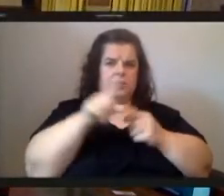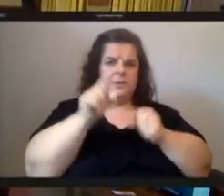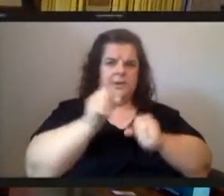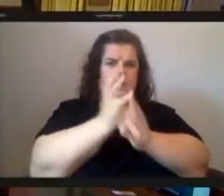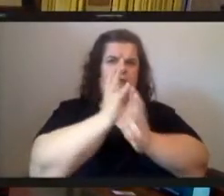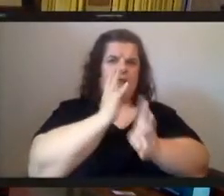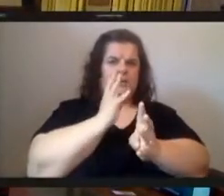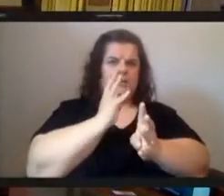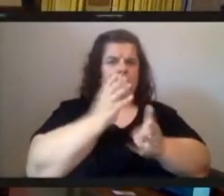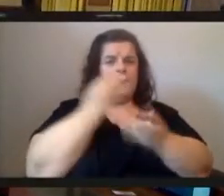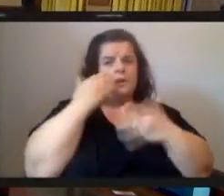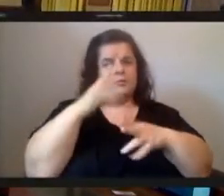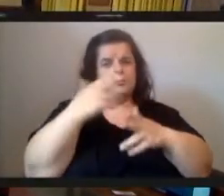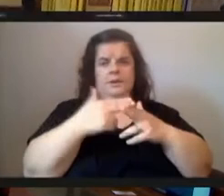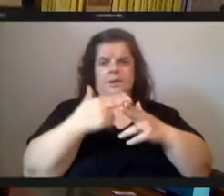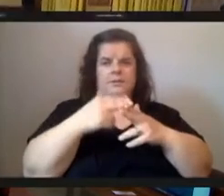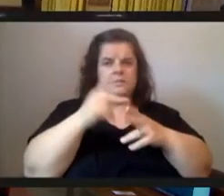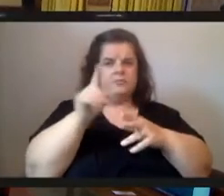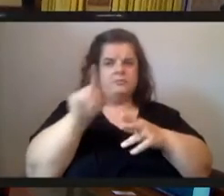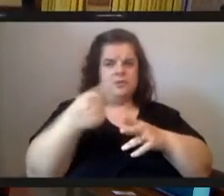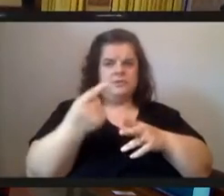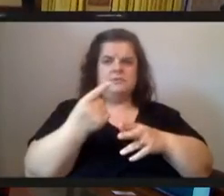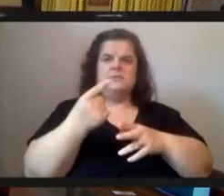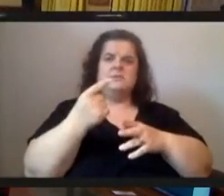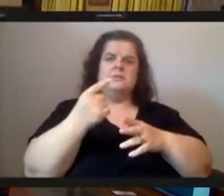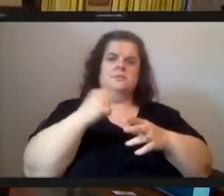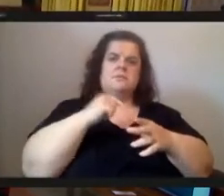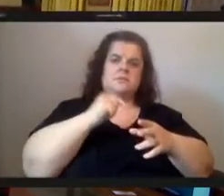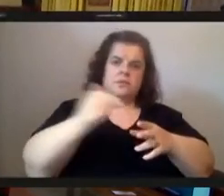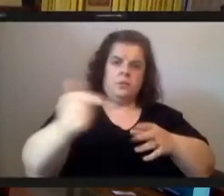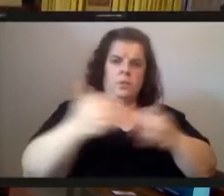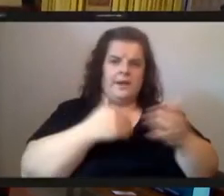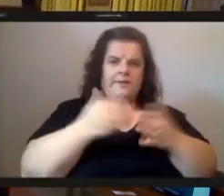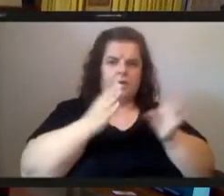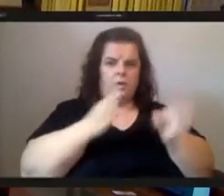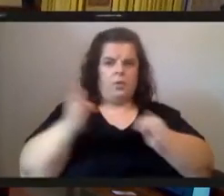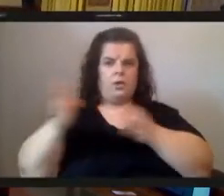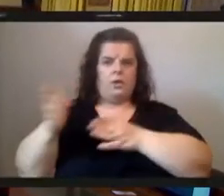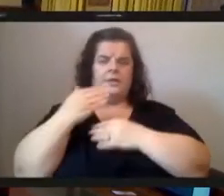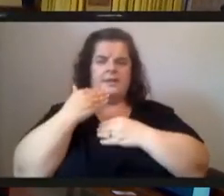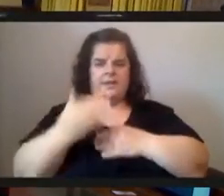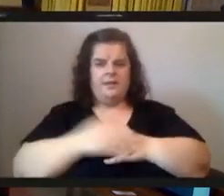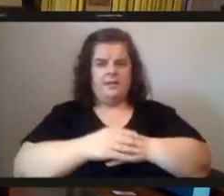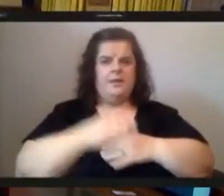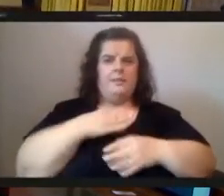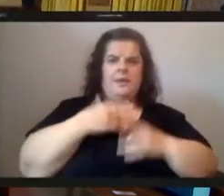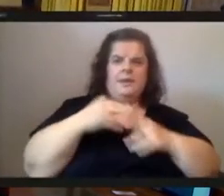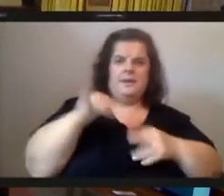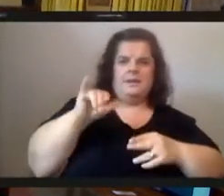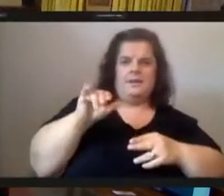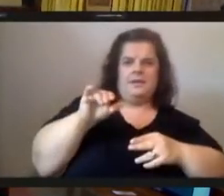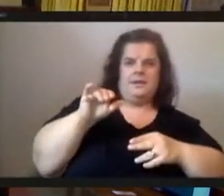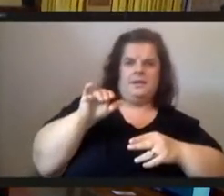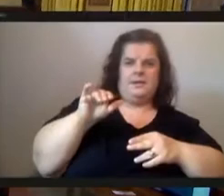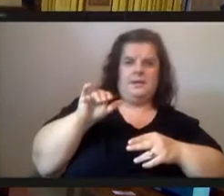i don't know your name so you can just um go in whatever order thank you my name is oh am i